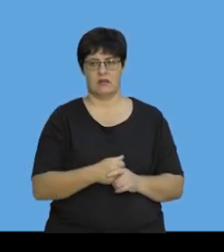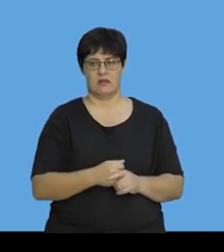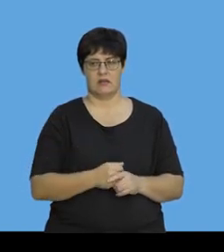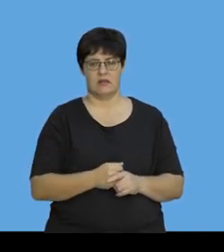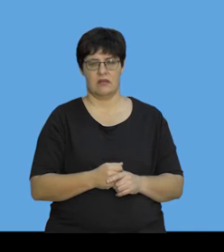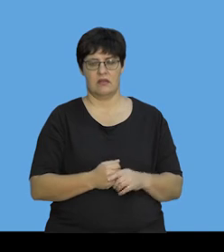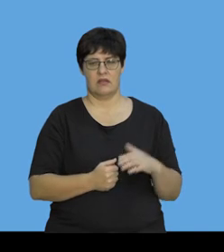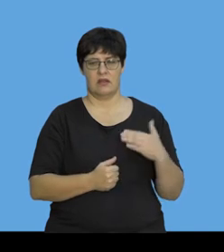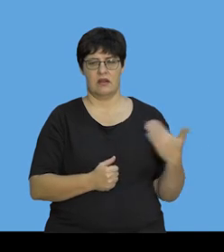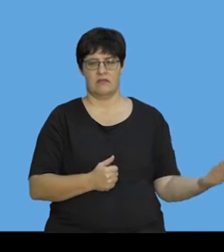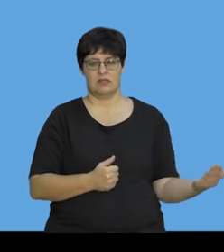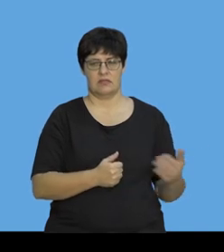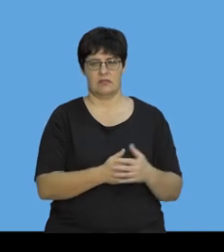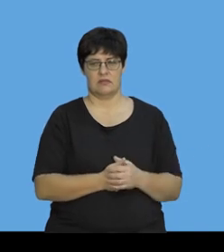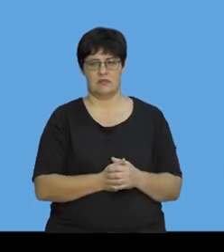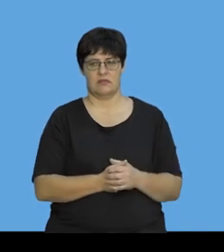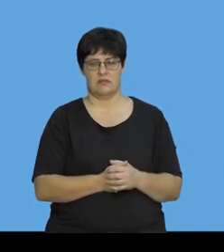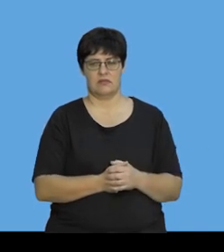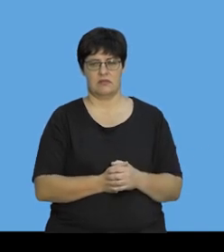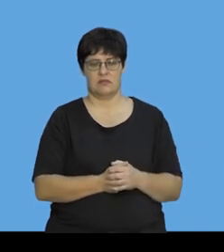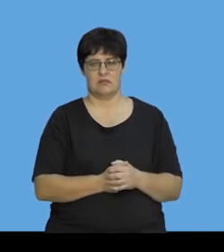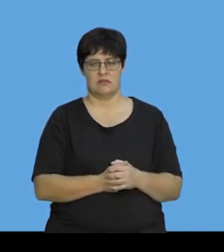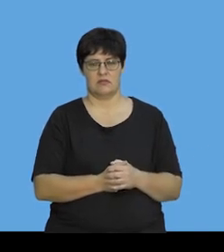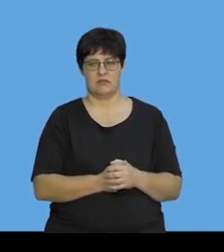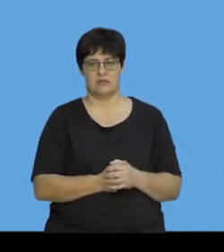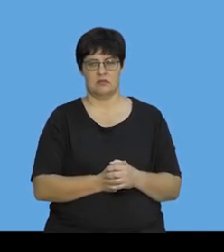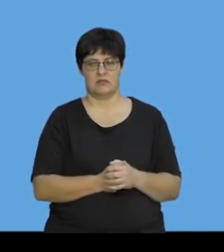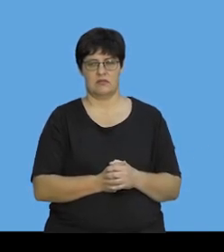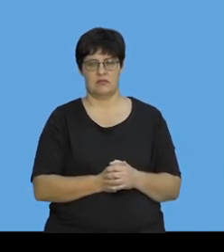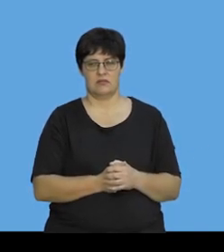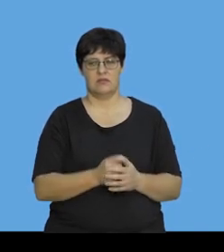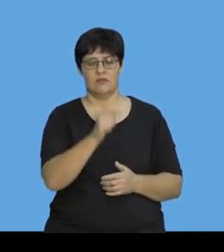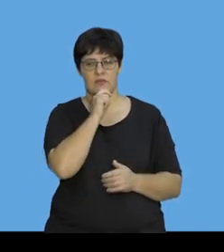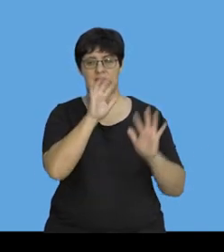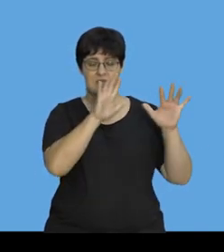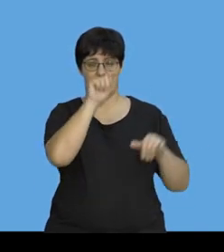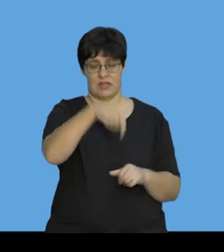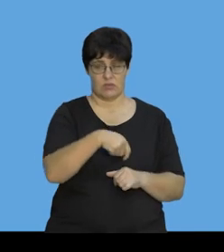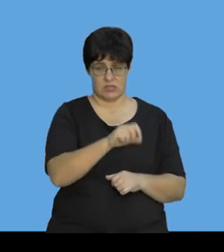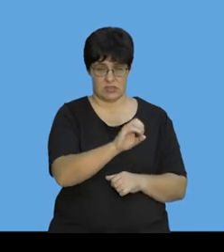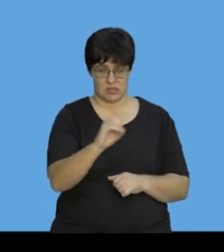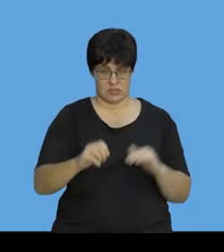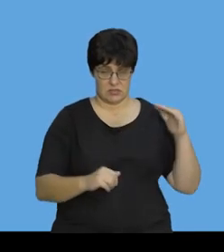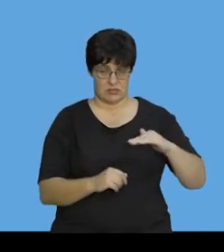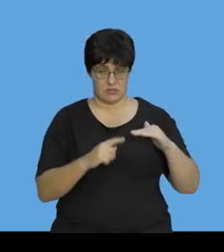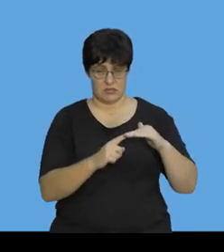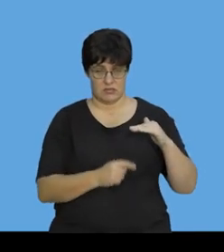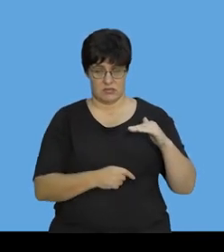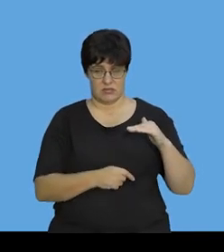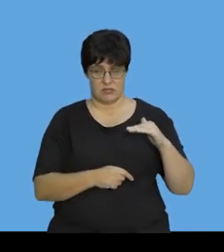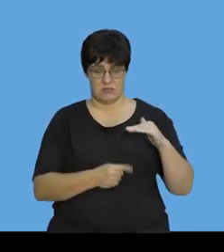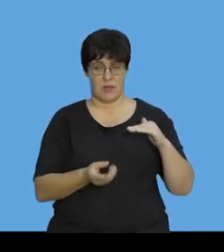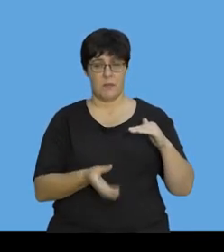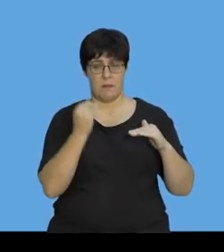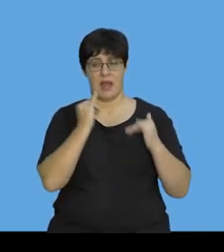left, okay, because it's against it. So, I use the 10,000 kilogram